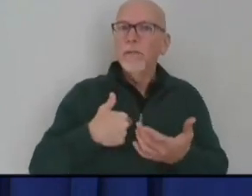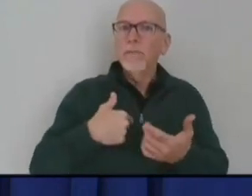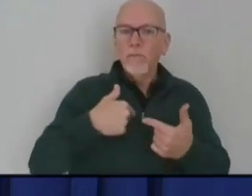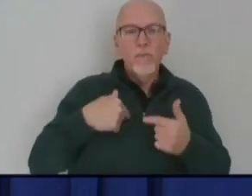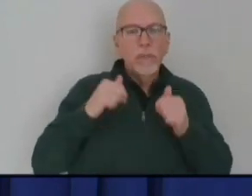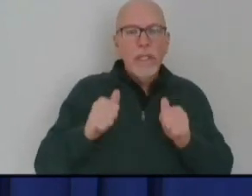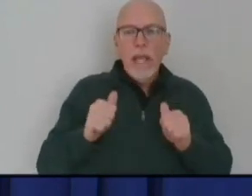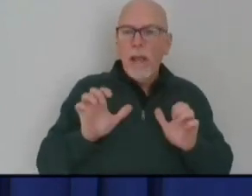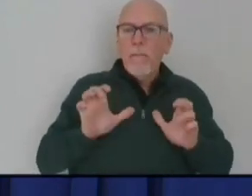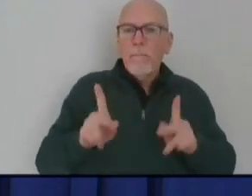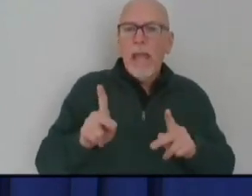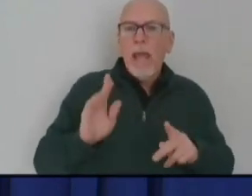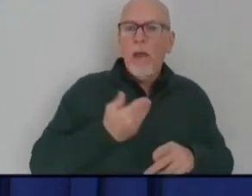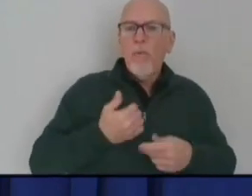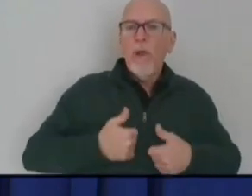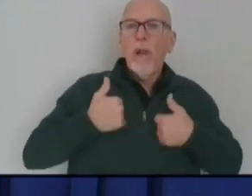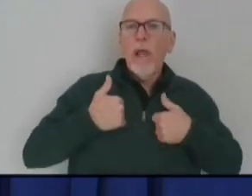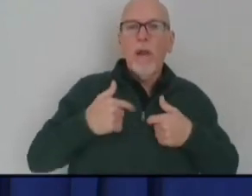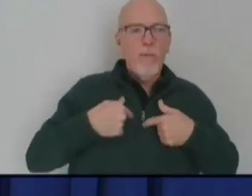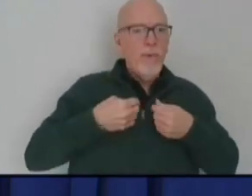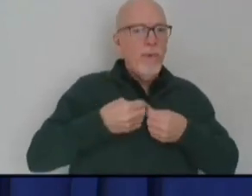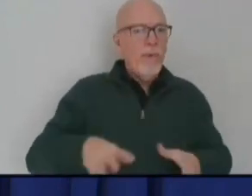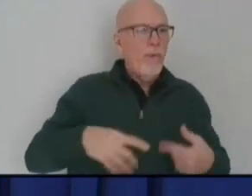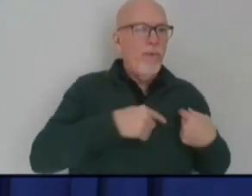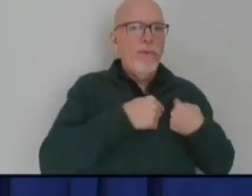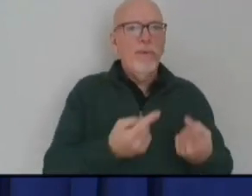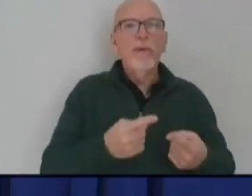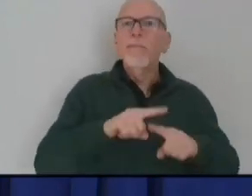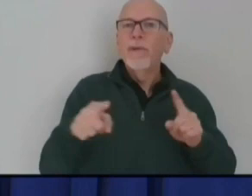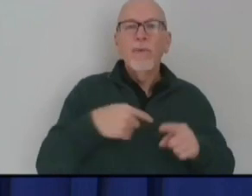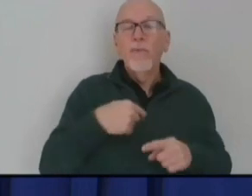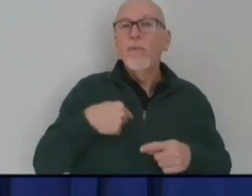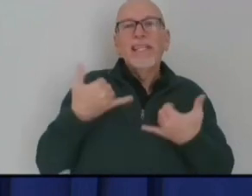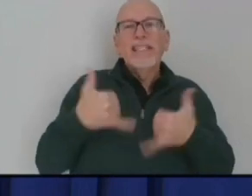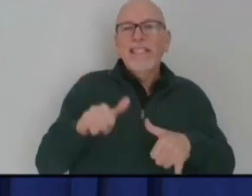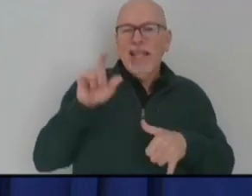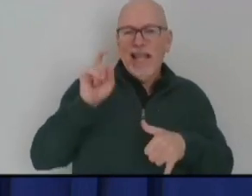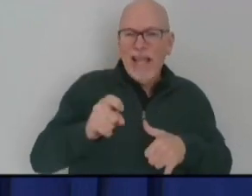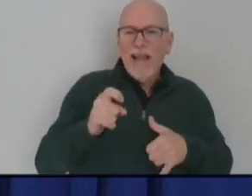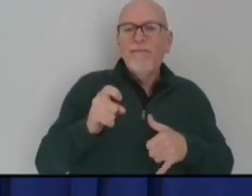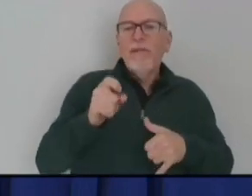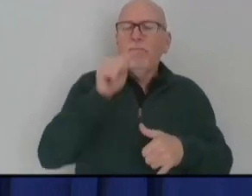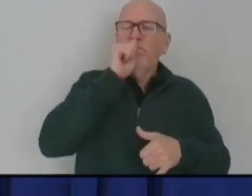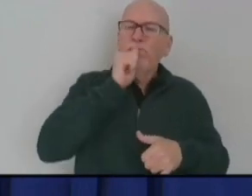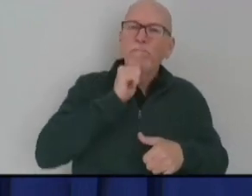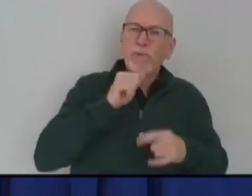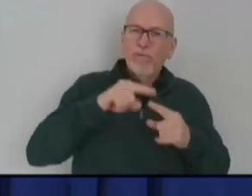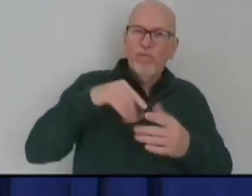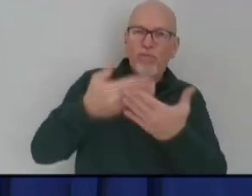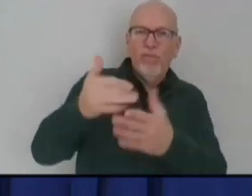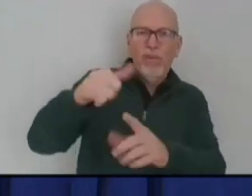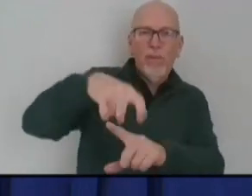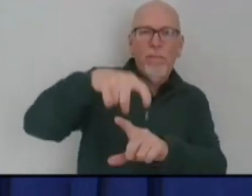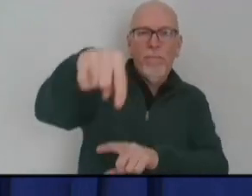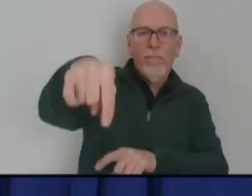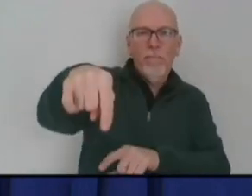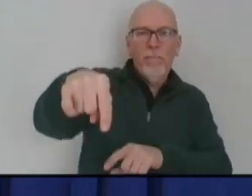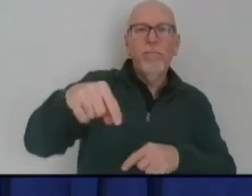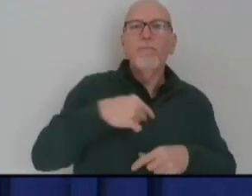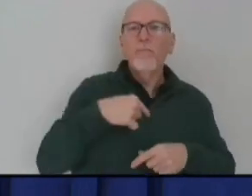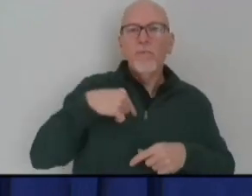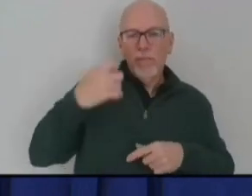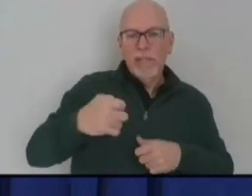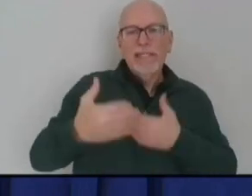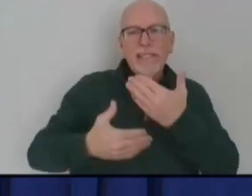we feel like we've lost. But we still have to cross that bridge of time to get there. A bridge built on